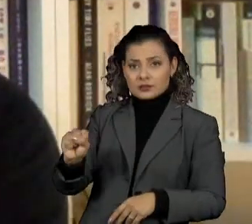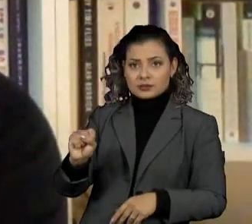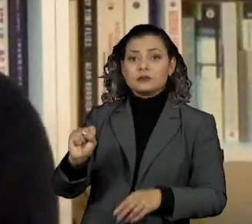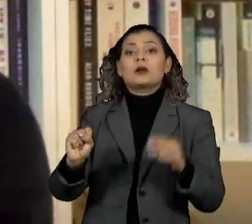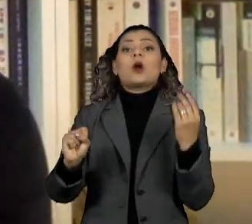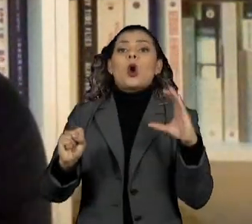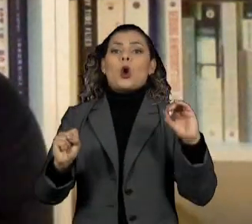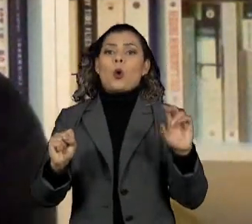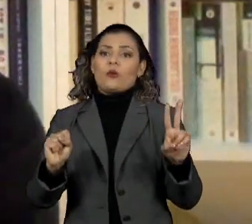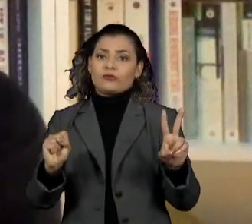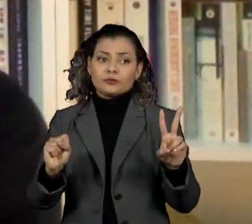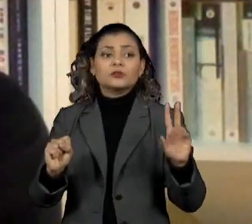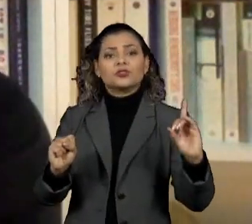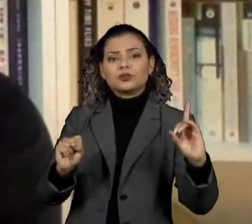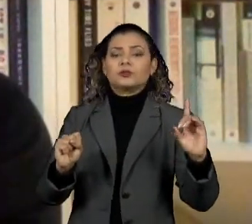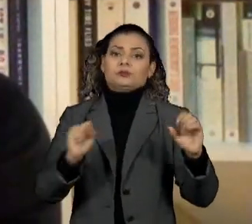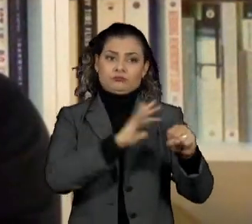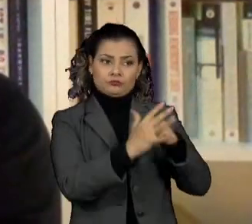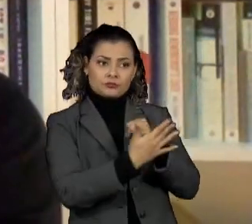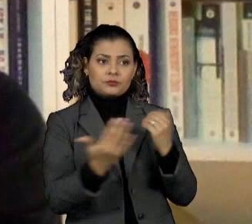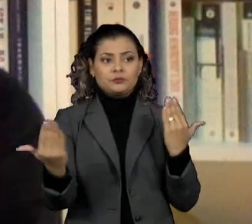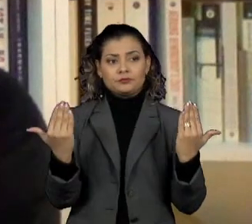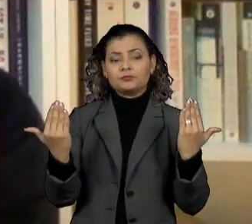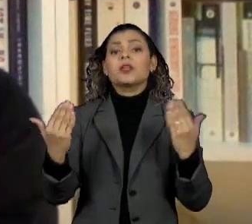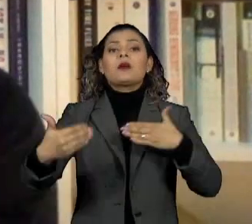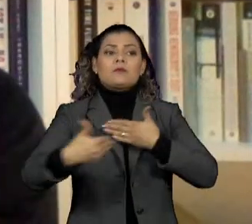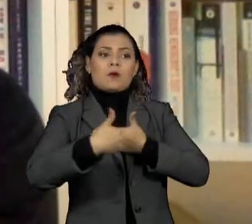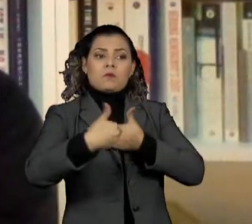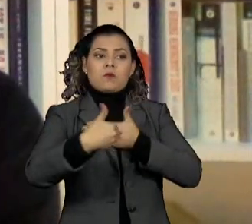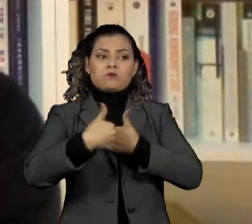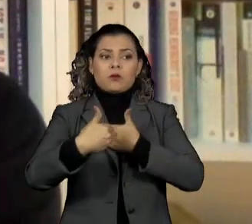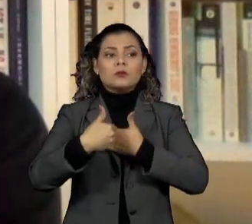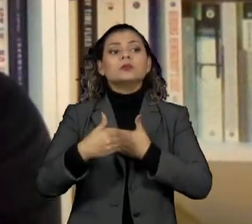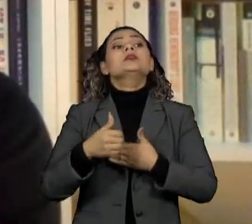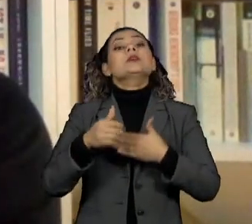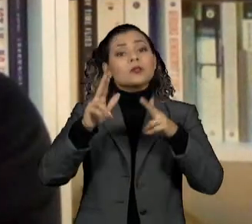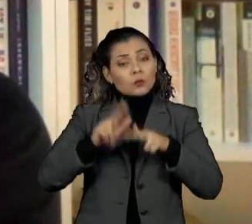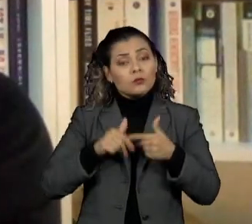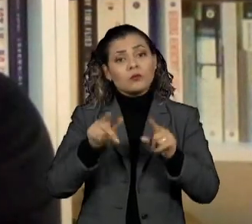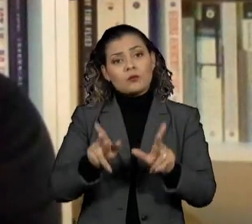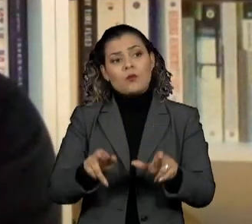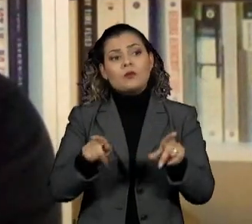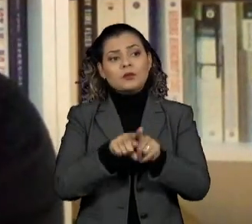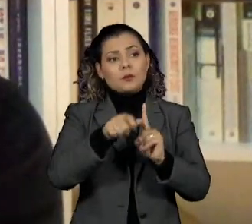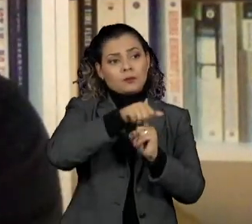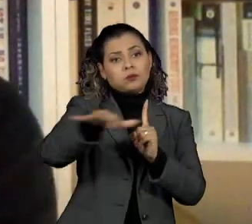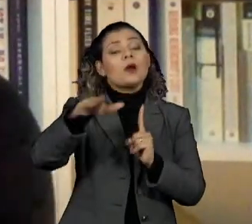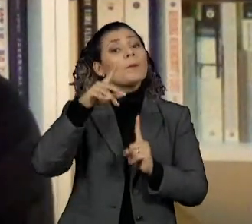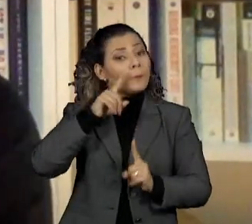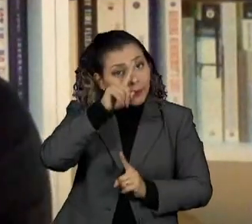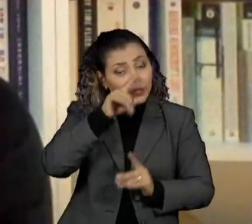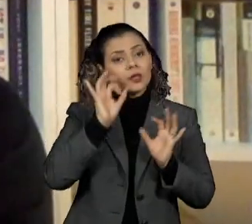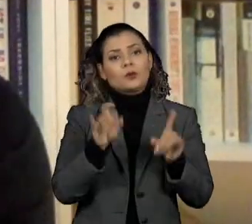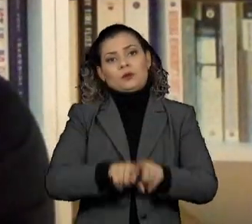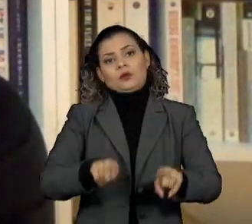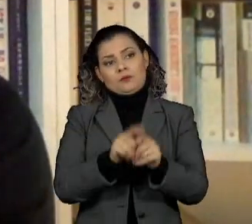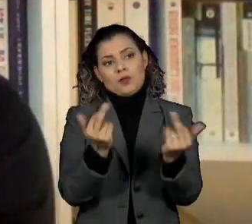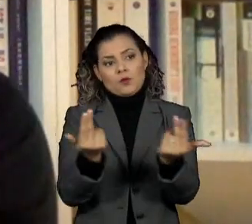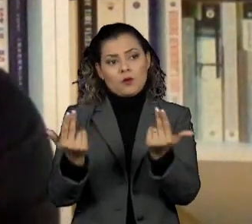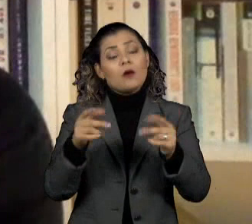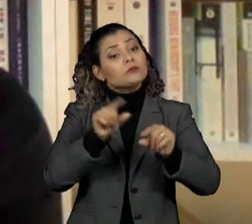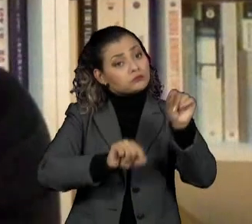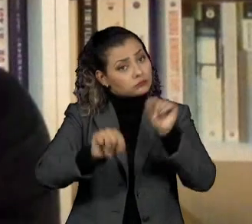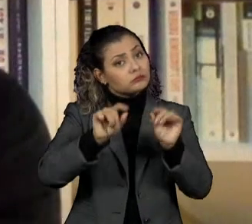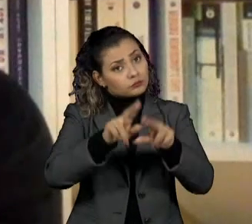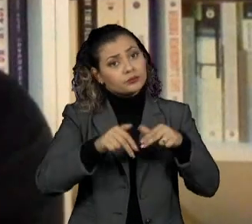immune to SARS-CoV-2, the degree of infectivity is high. That's one reason.